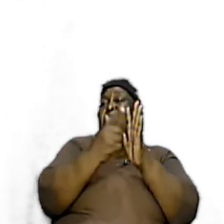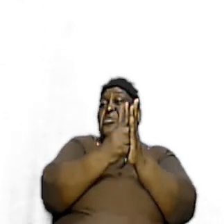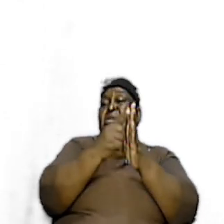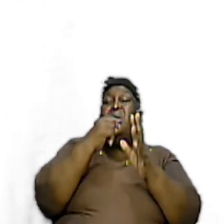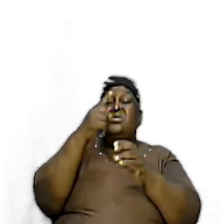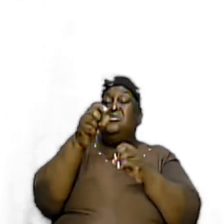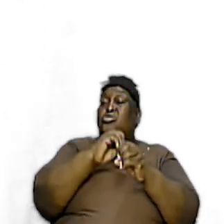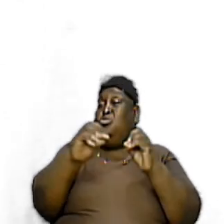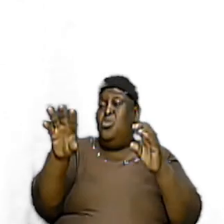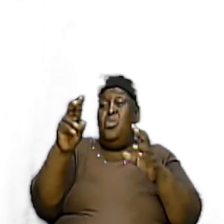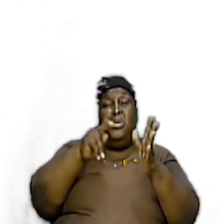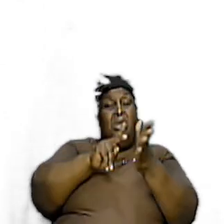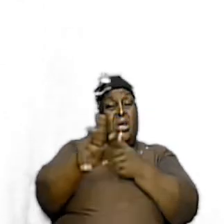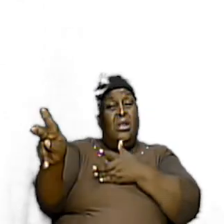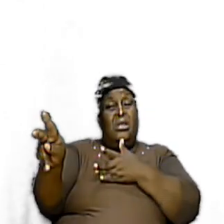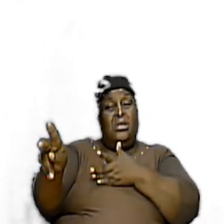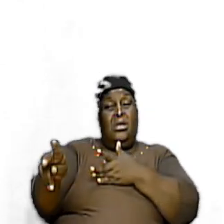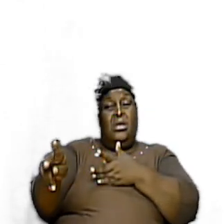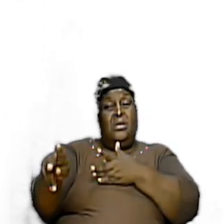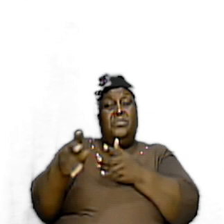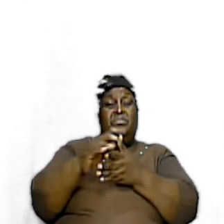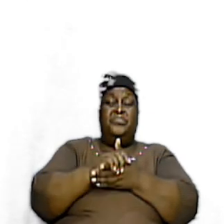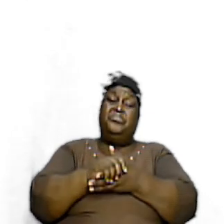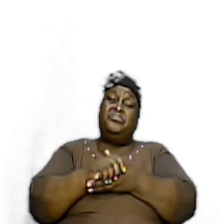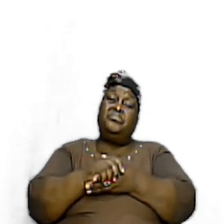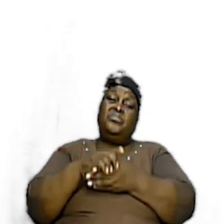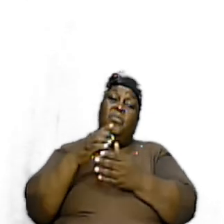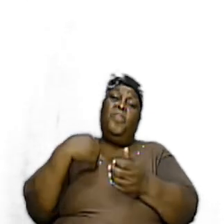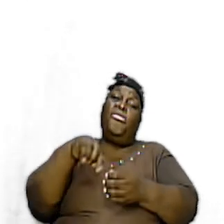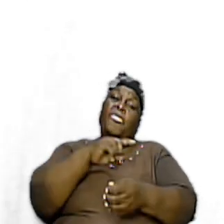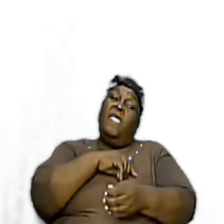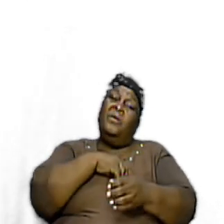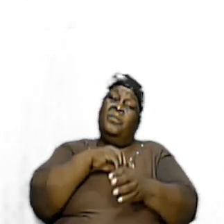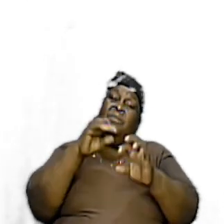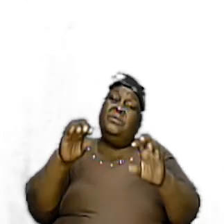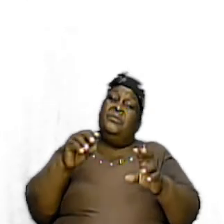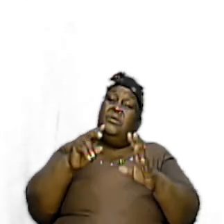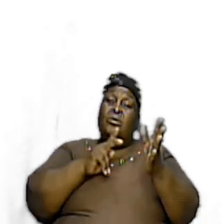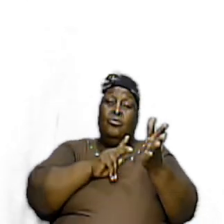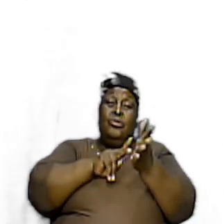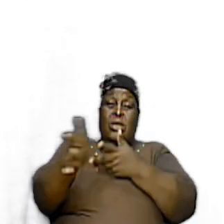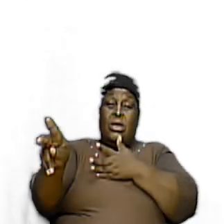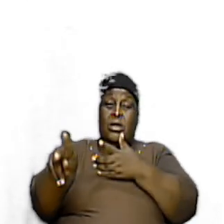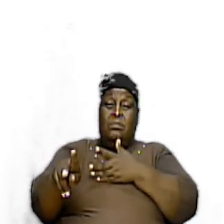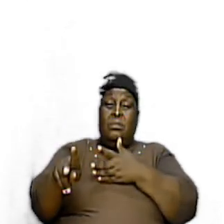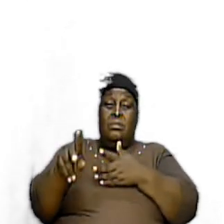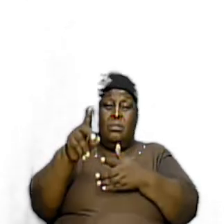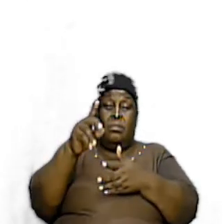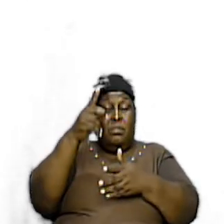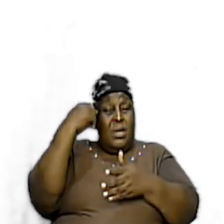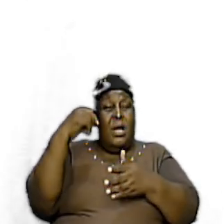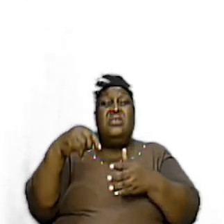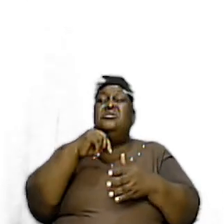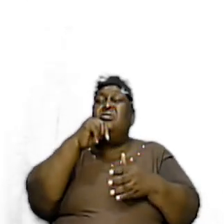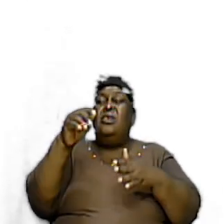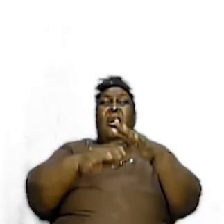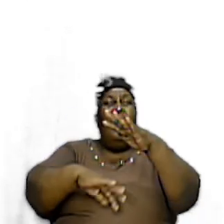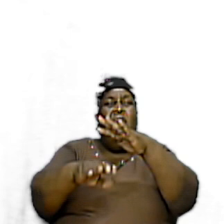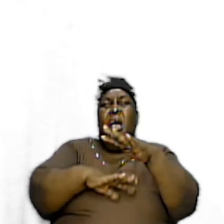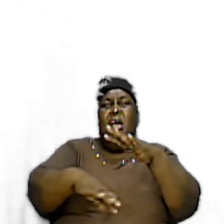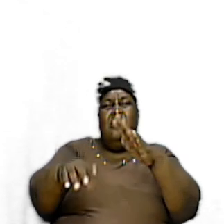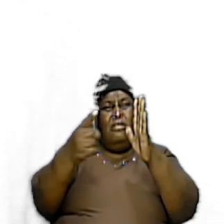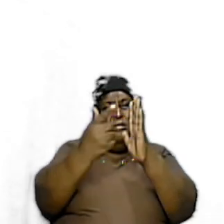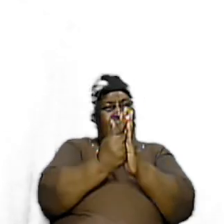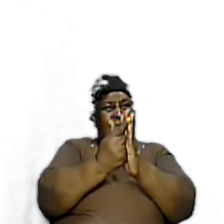so in the New Testament church because we don't have to worry about the law we can't go kill because we're not under law we can't go steal